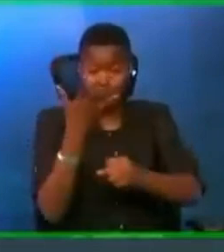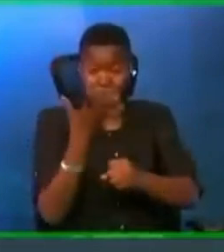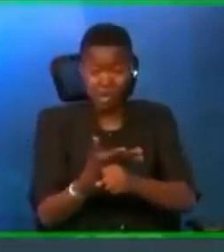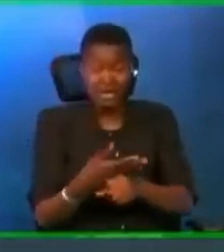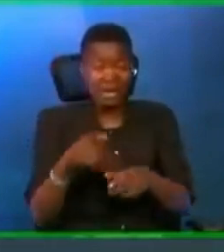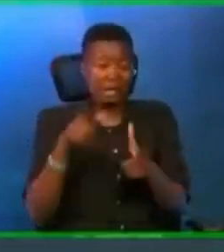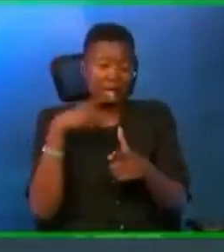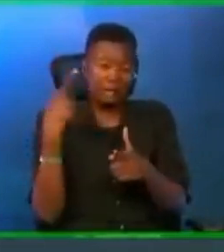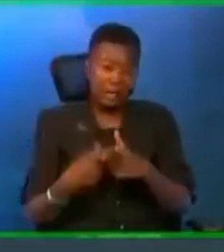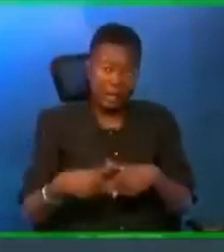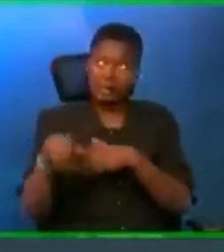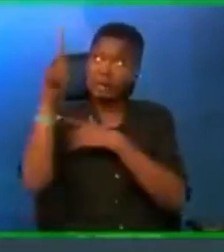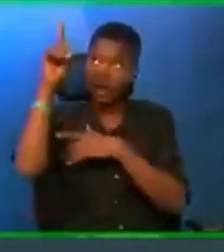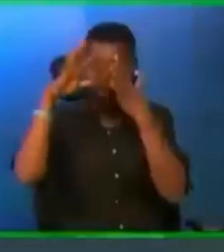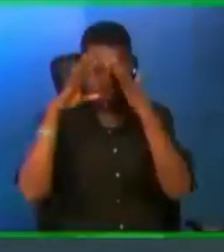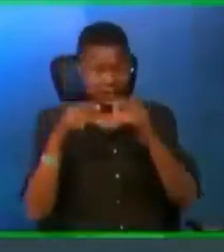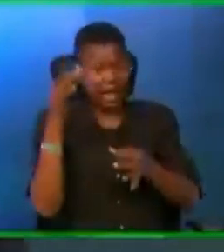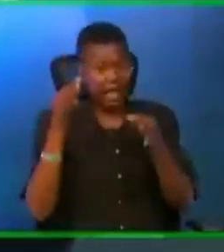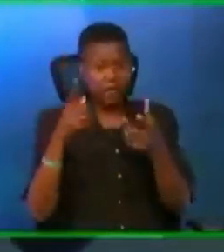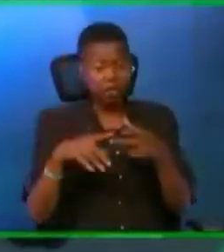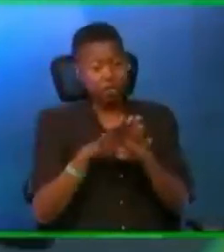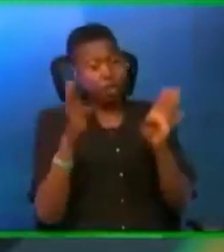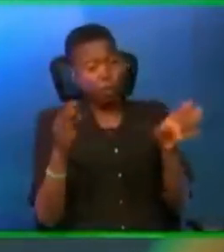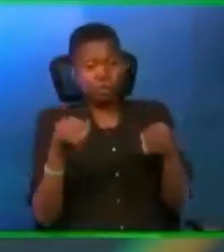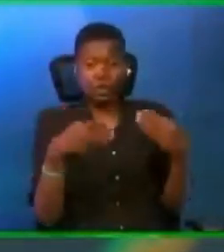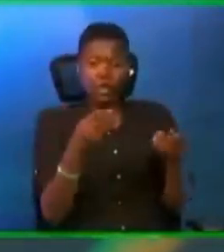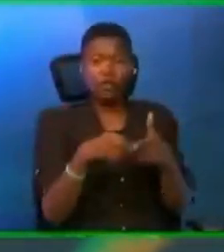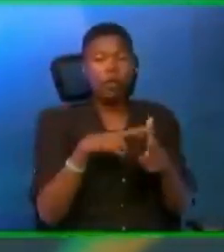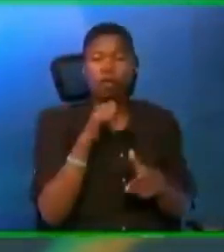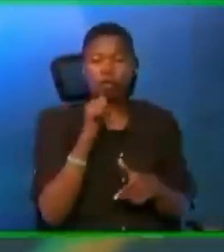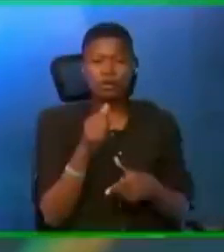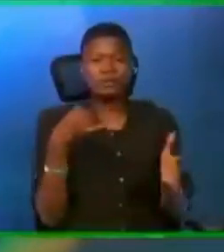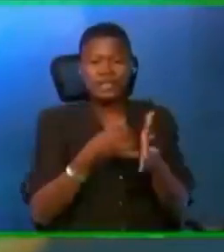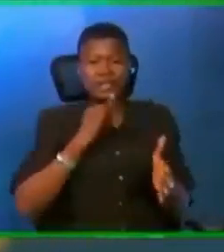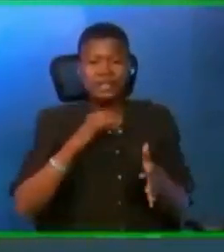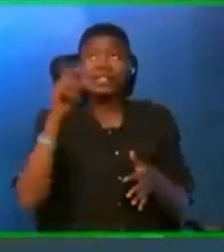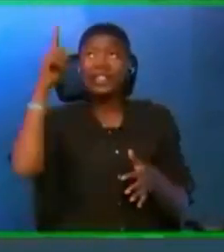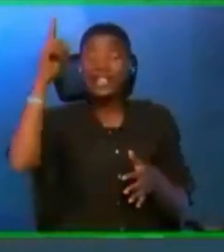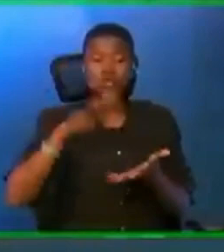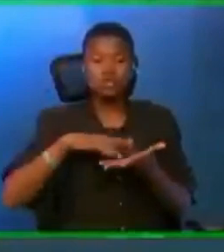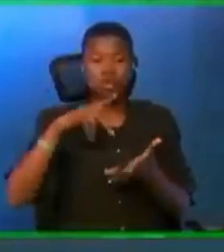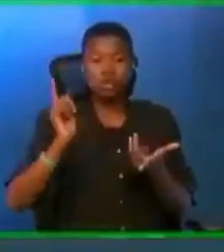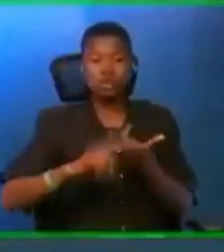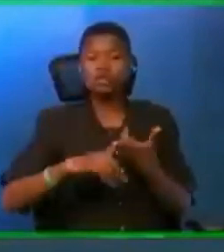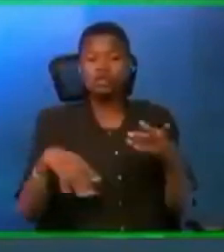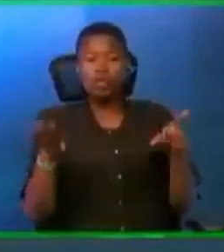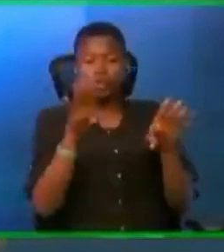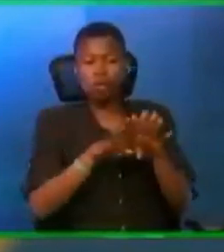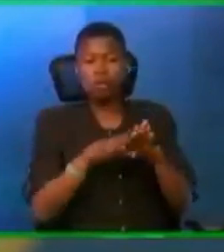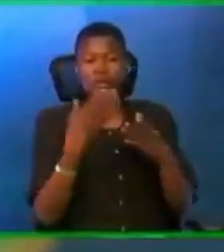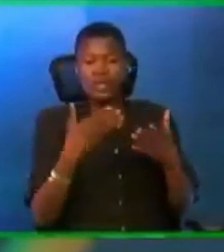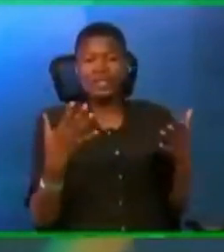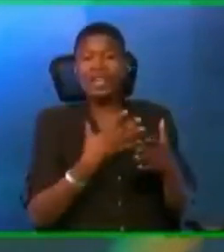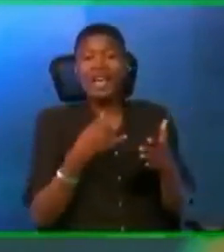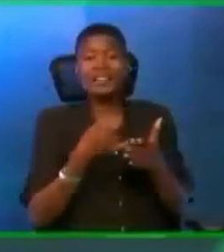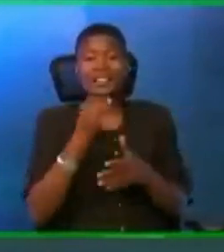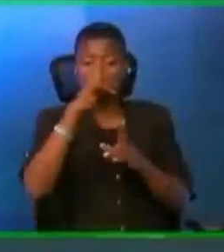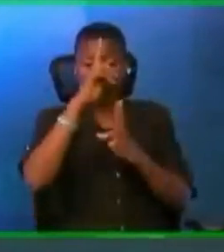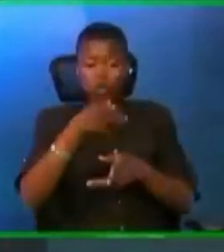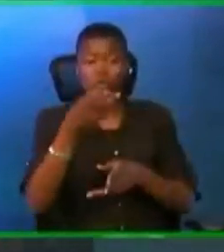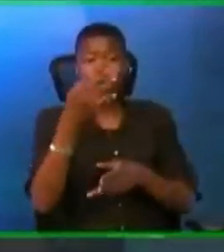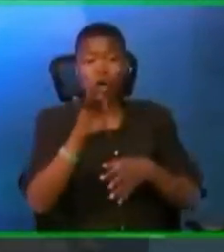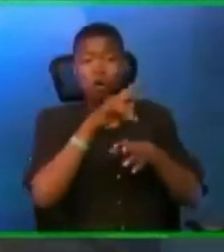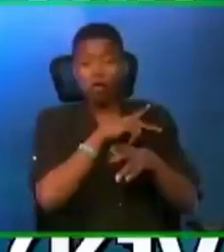he wants to unveil it or not. It is his flow to what? To conceal a thing. And it is the honor of kings